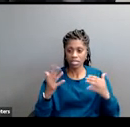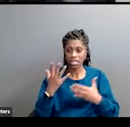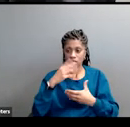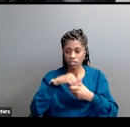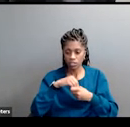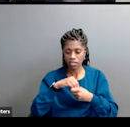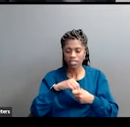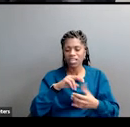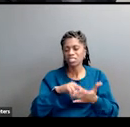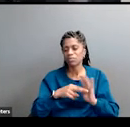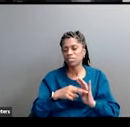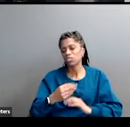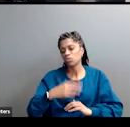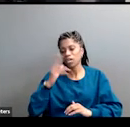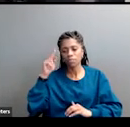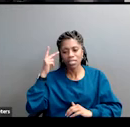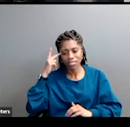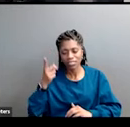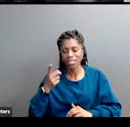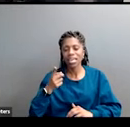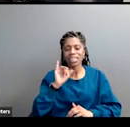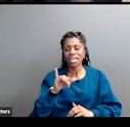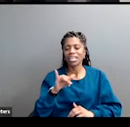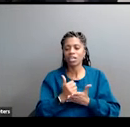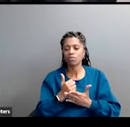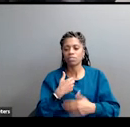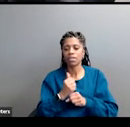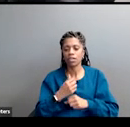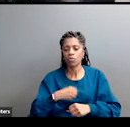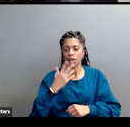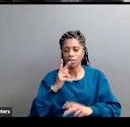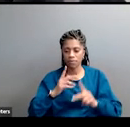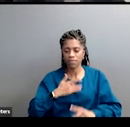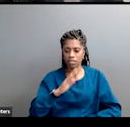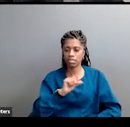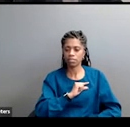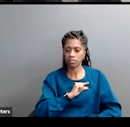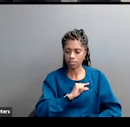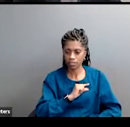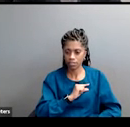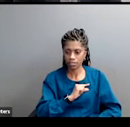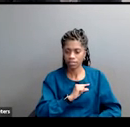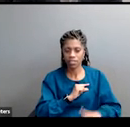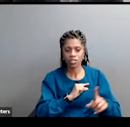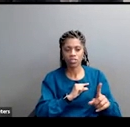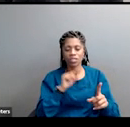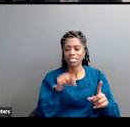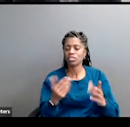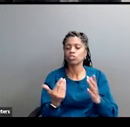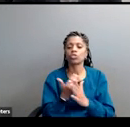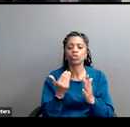place and make them feel guilty. It's all about revenge. That's the new rhetoric